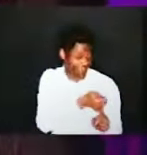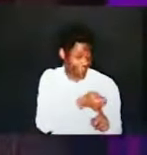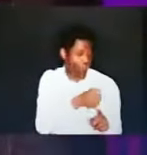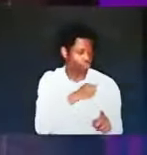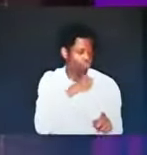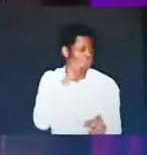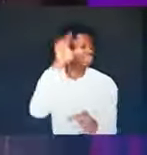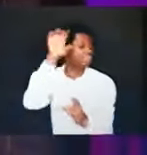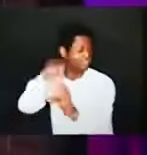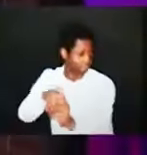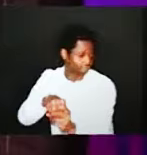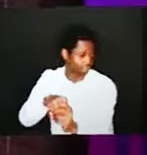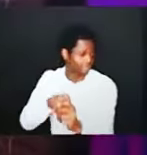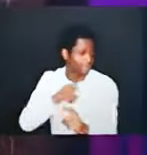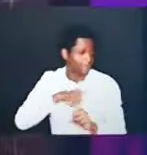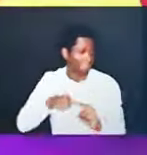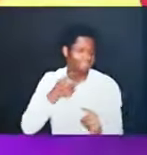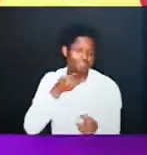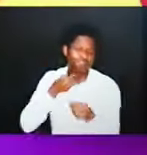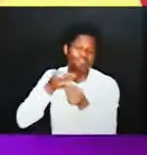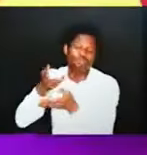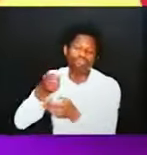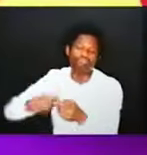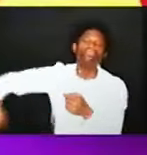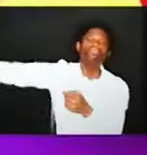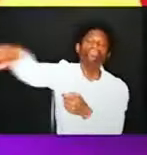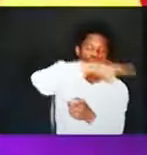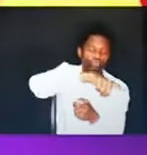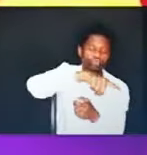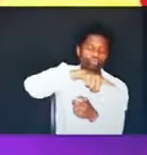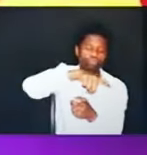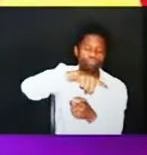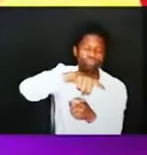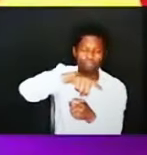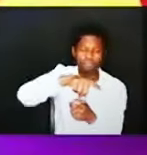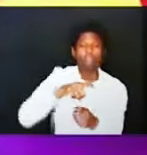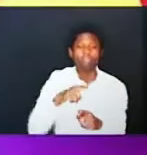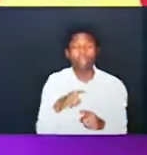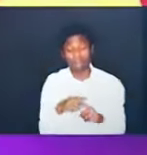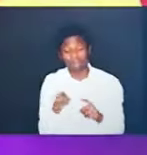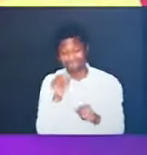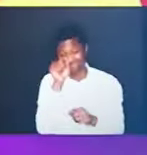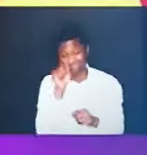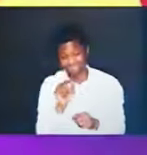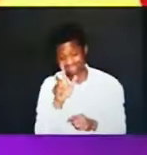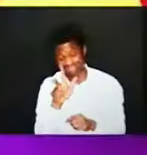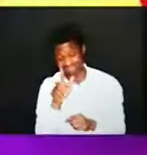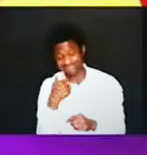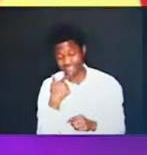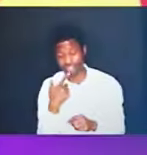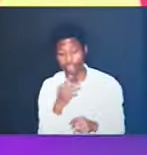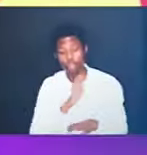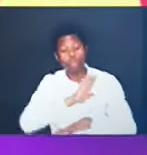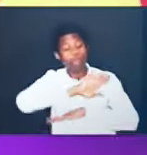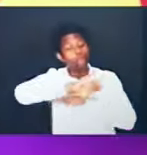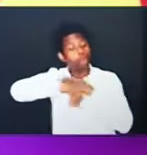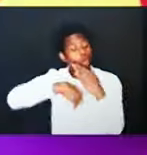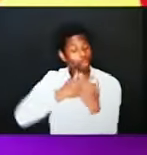verse 3 all of us Jews Gentiles